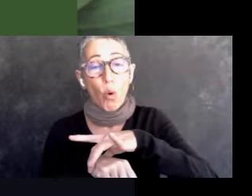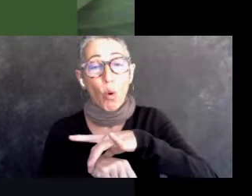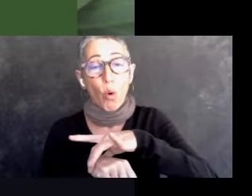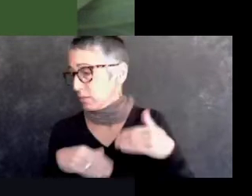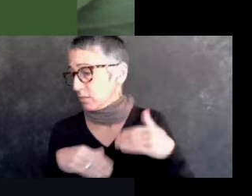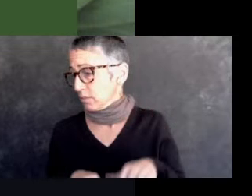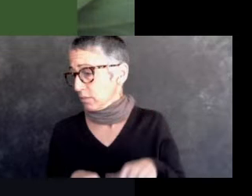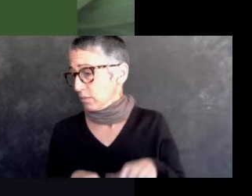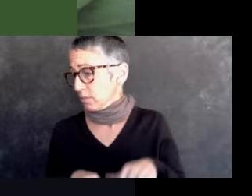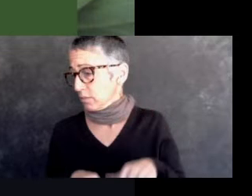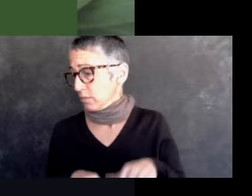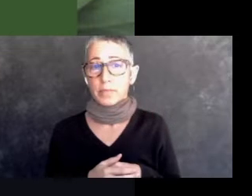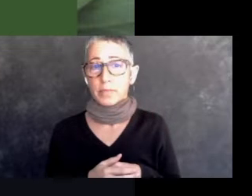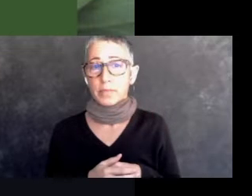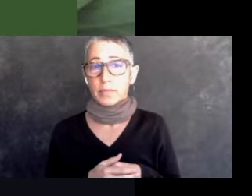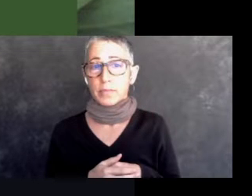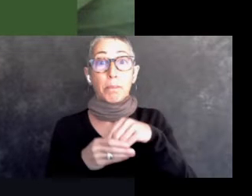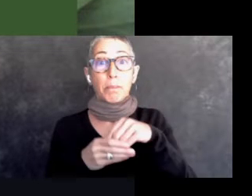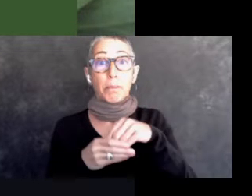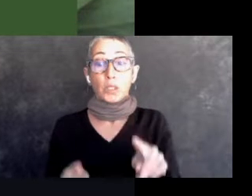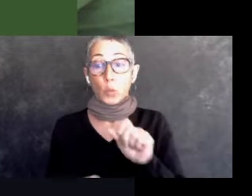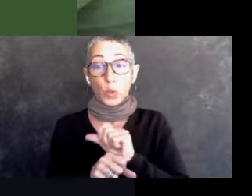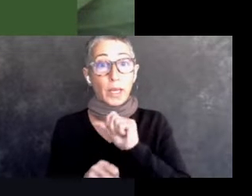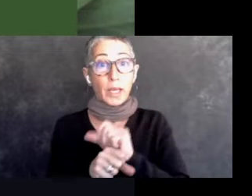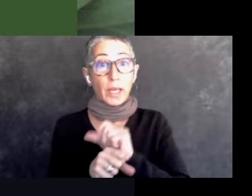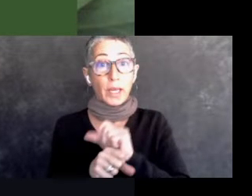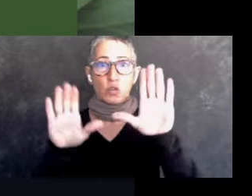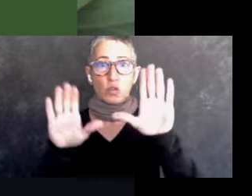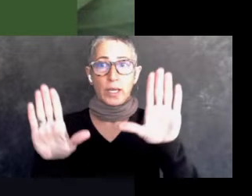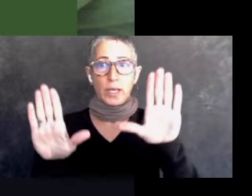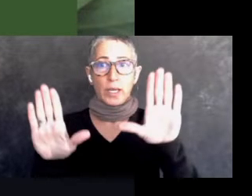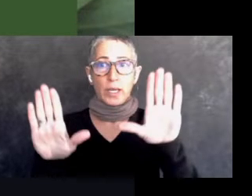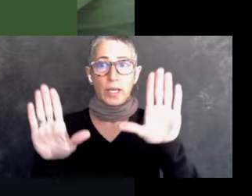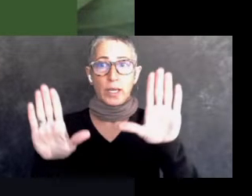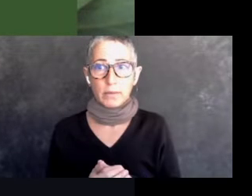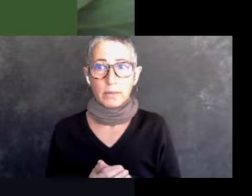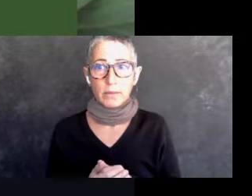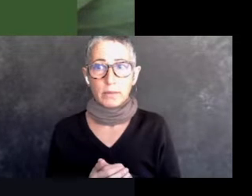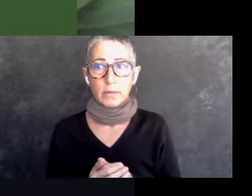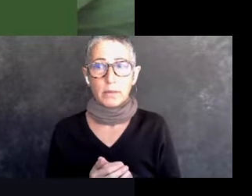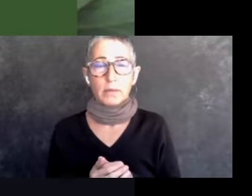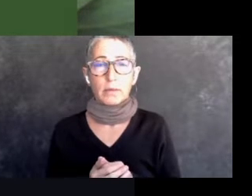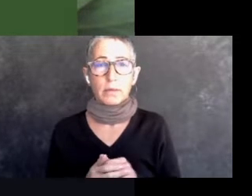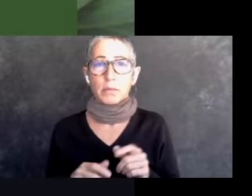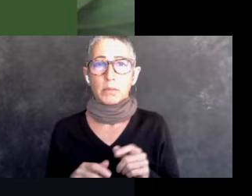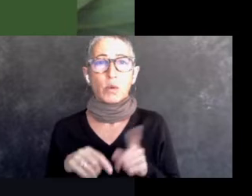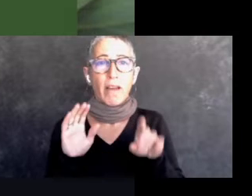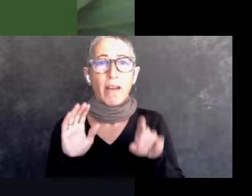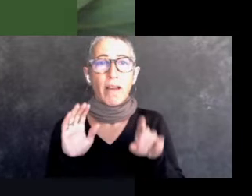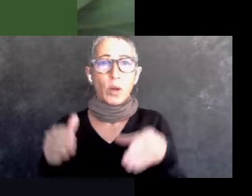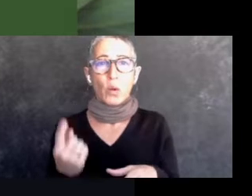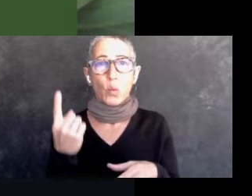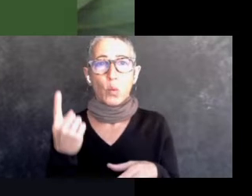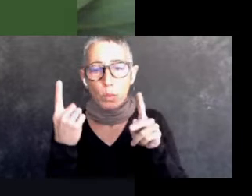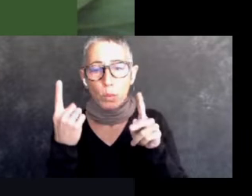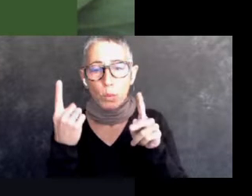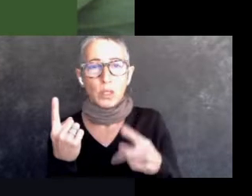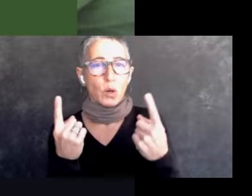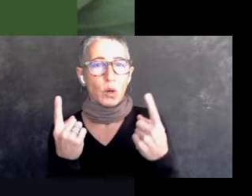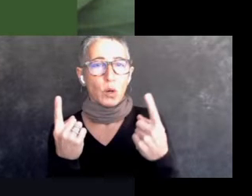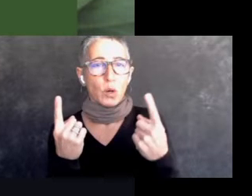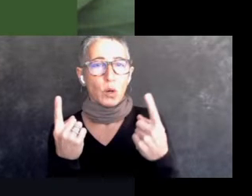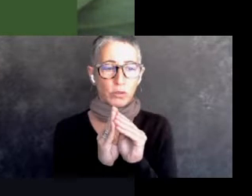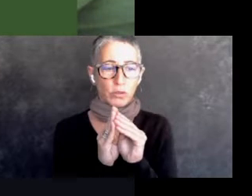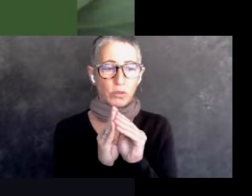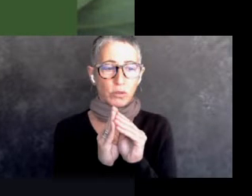in-person networking is great, but you don't have a chance to, to be able to focus on one person or one session all at once, but also